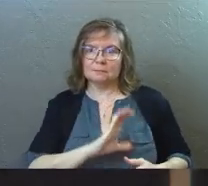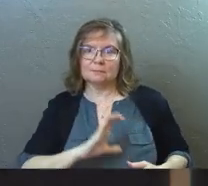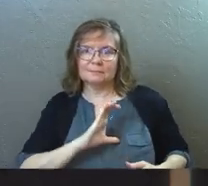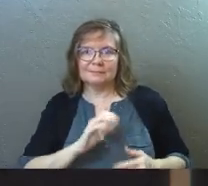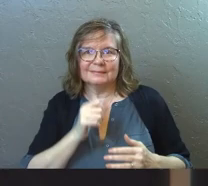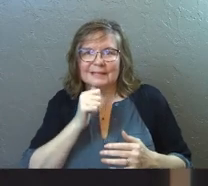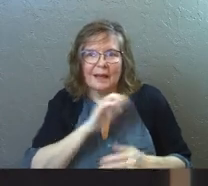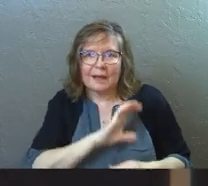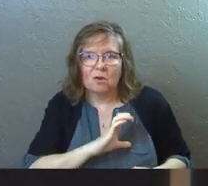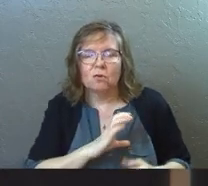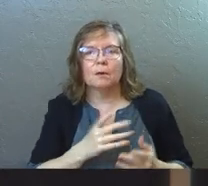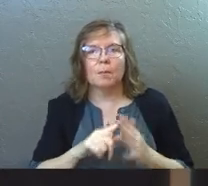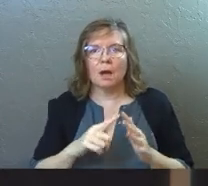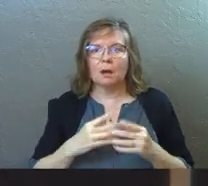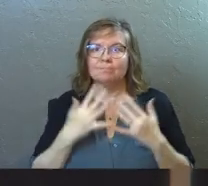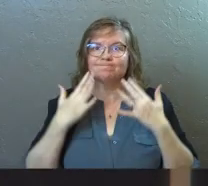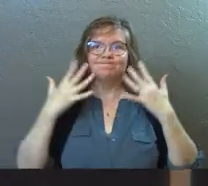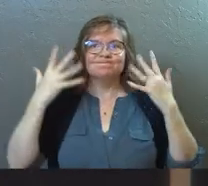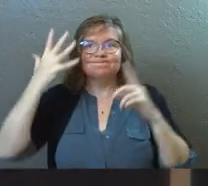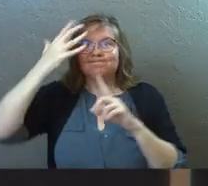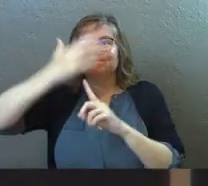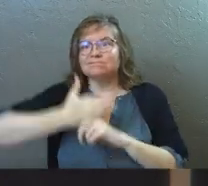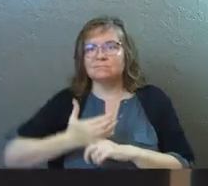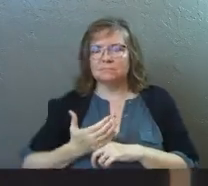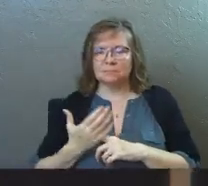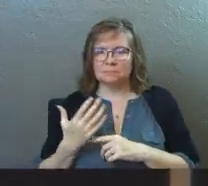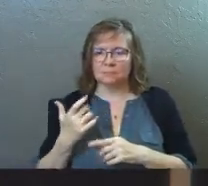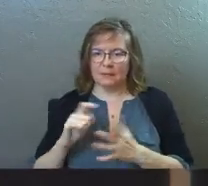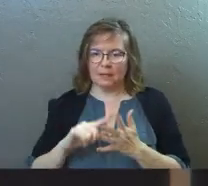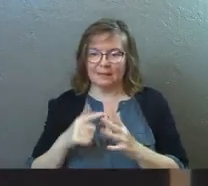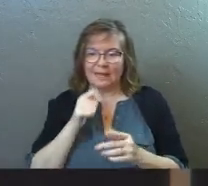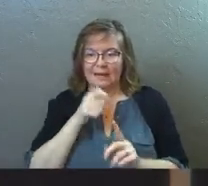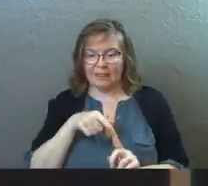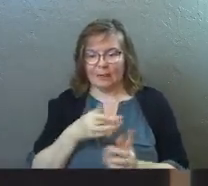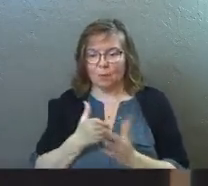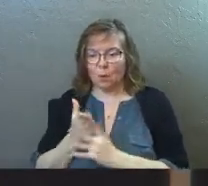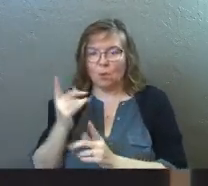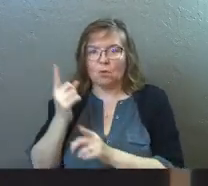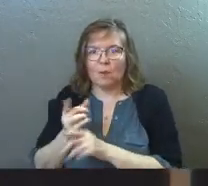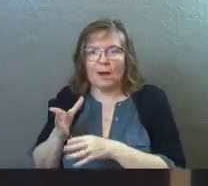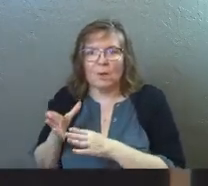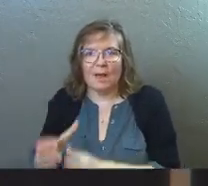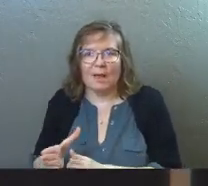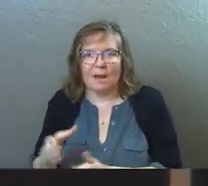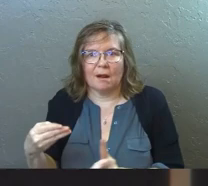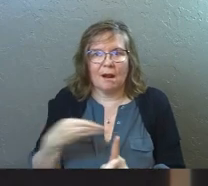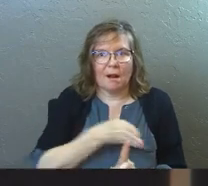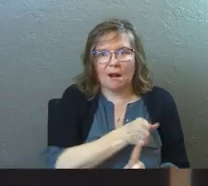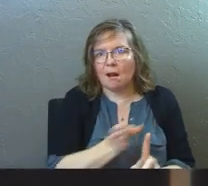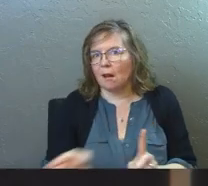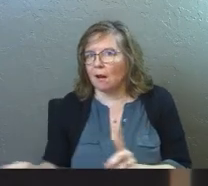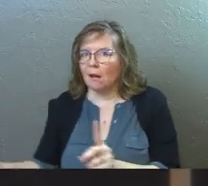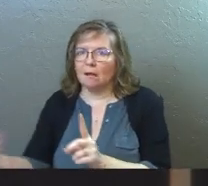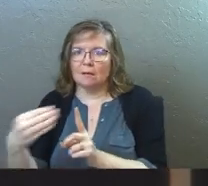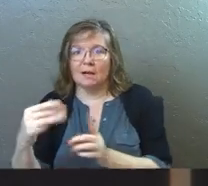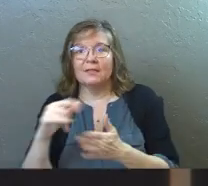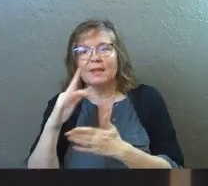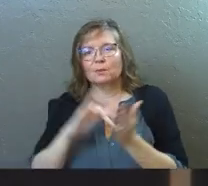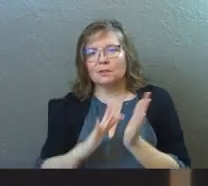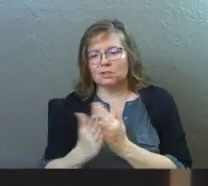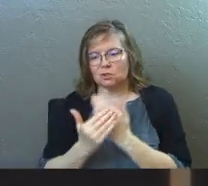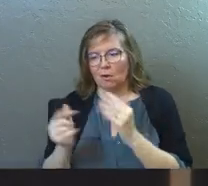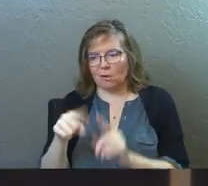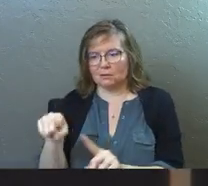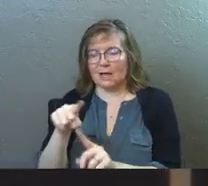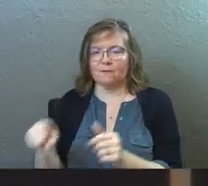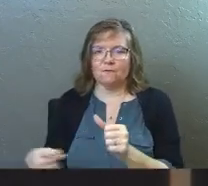different ways that a spiritual leader can get themselves to their spot. That's not them going the right way. And that's what Jesus